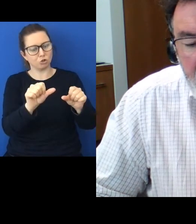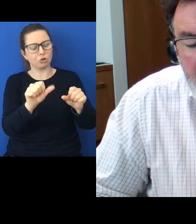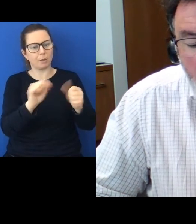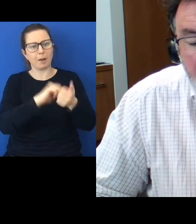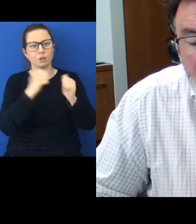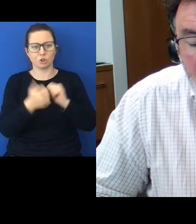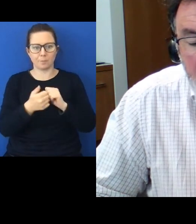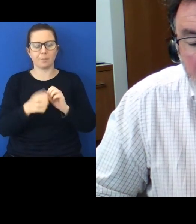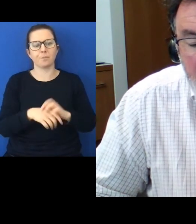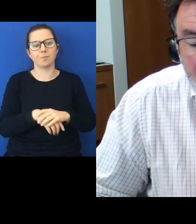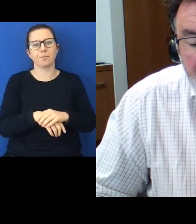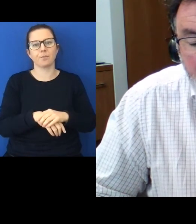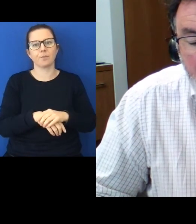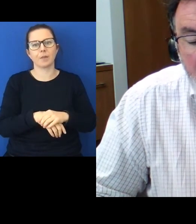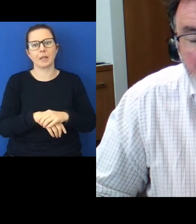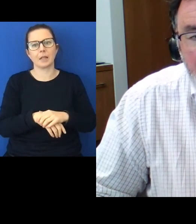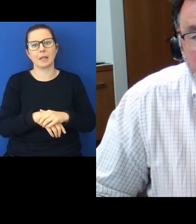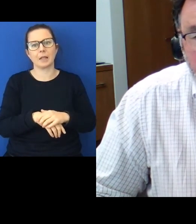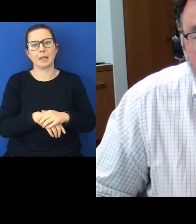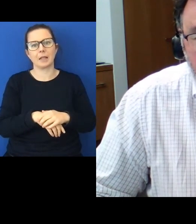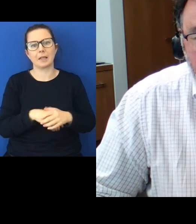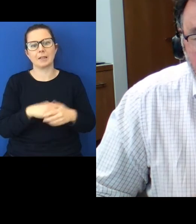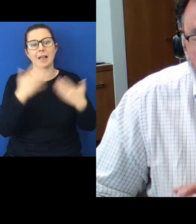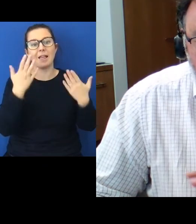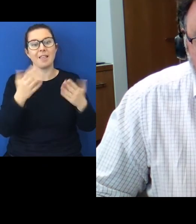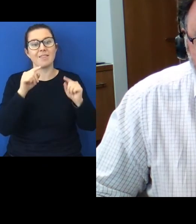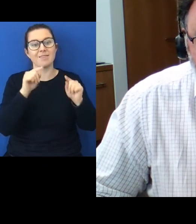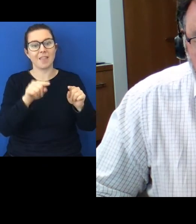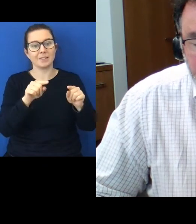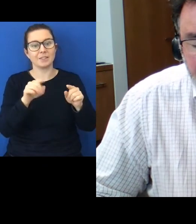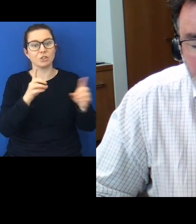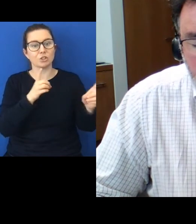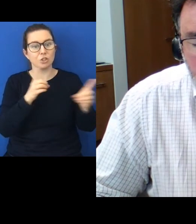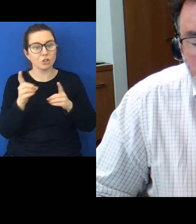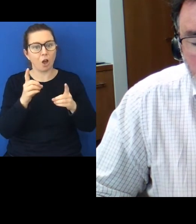now obviously this is designed structurally